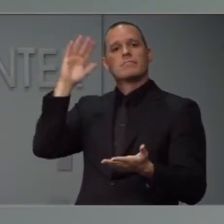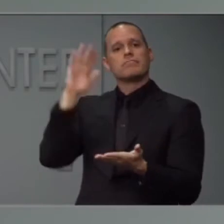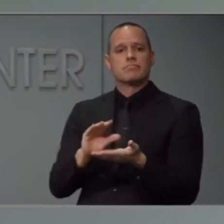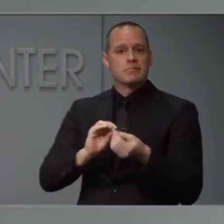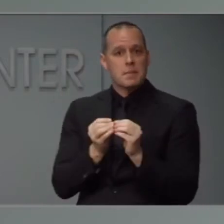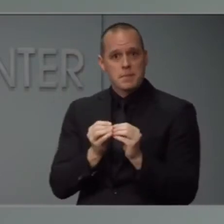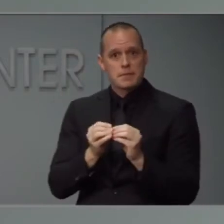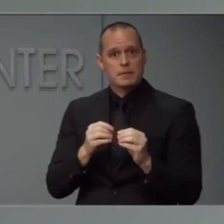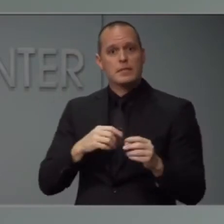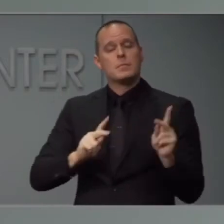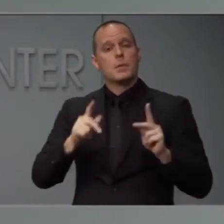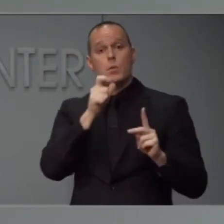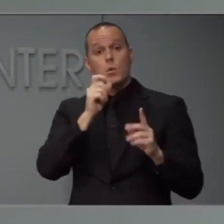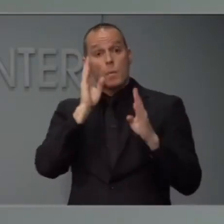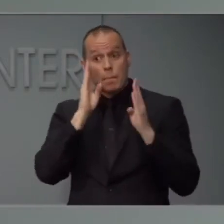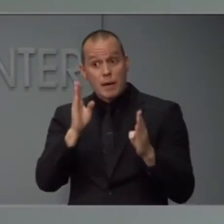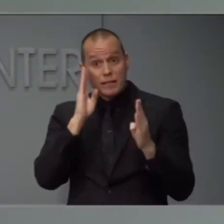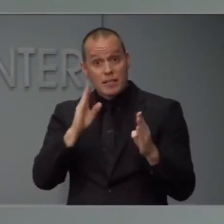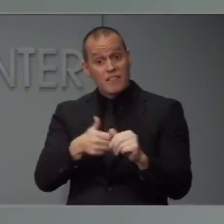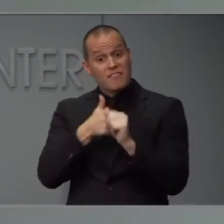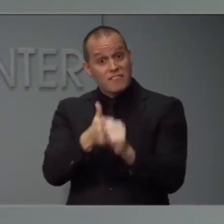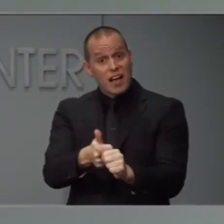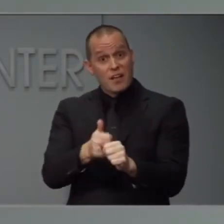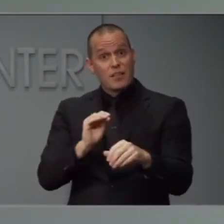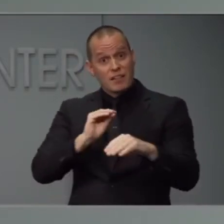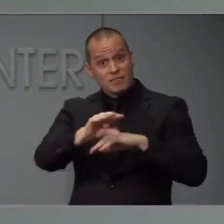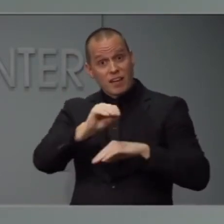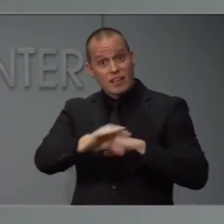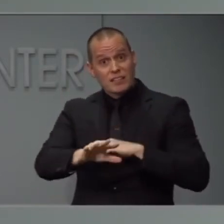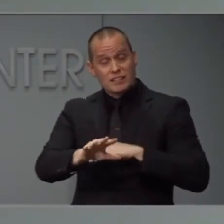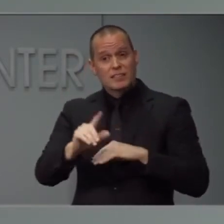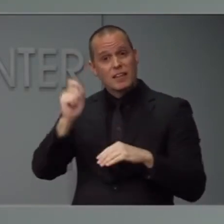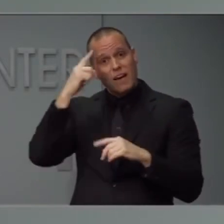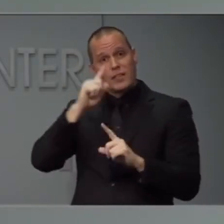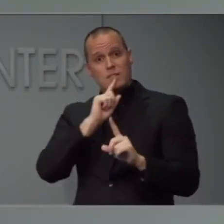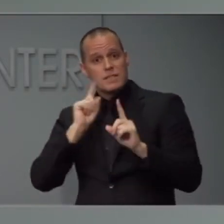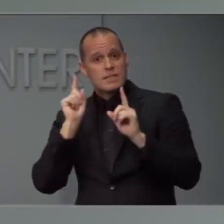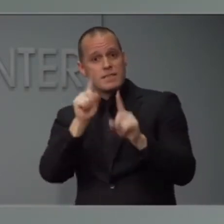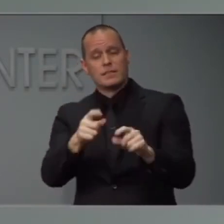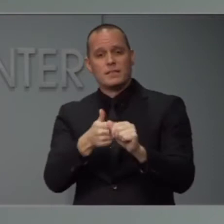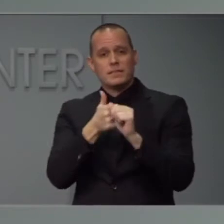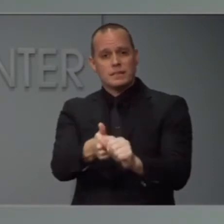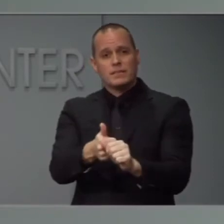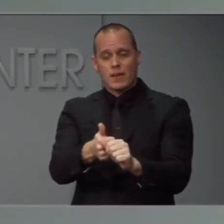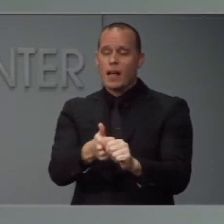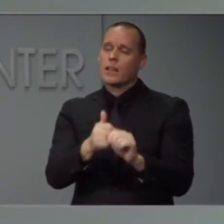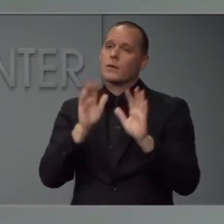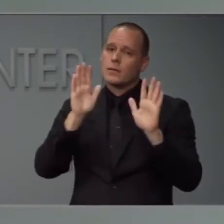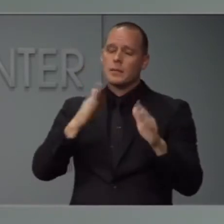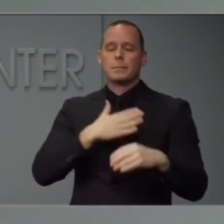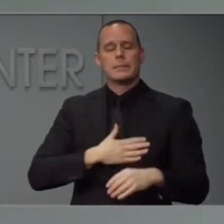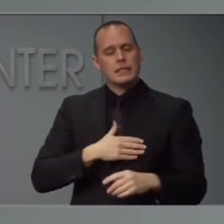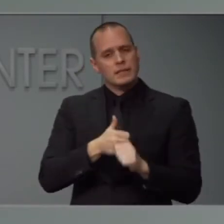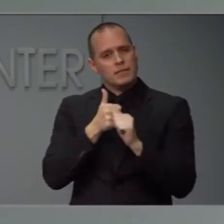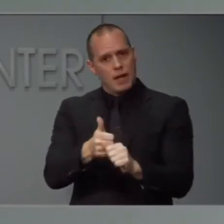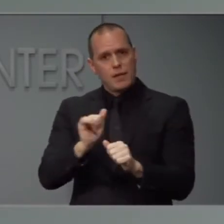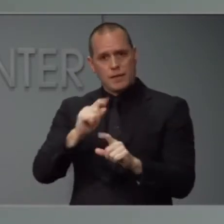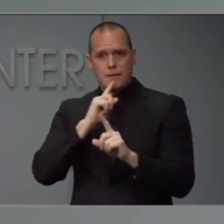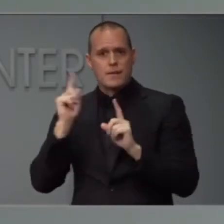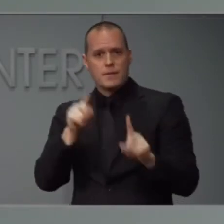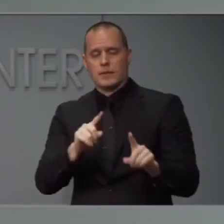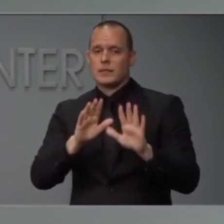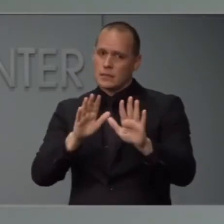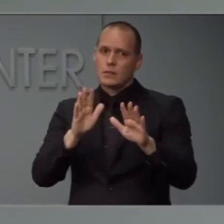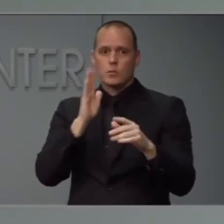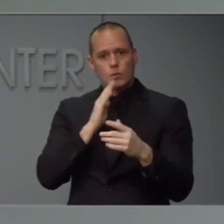that pay attention to these to this advice, heed heed these orders. I think you're going to see